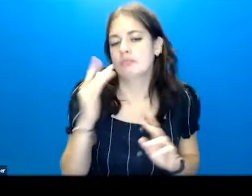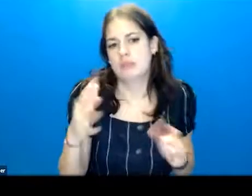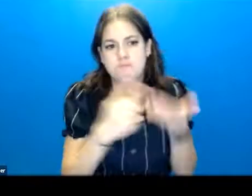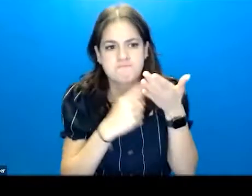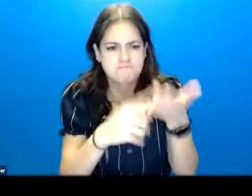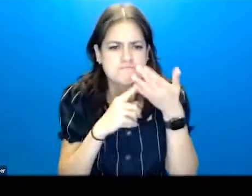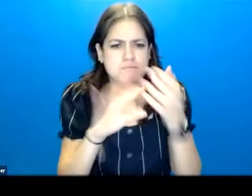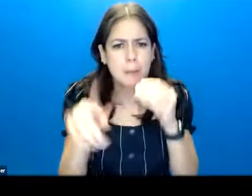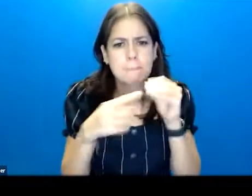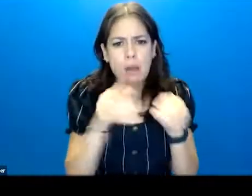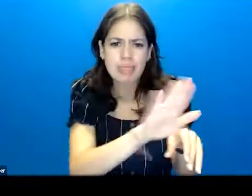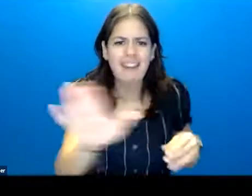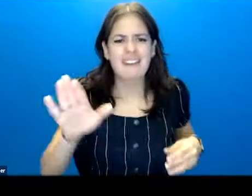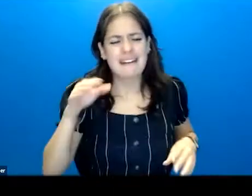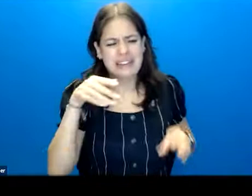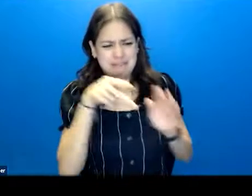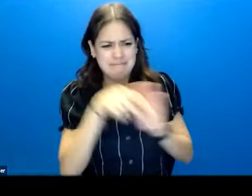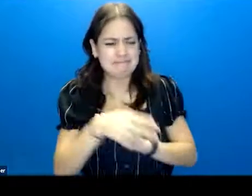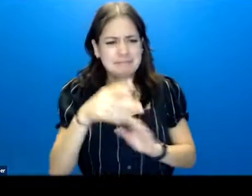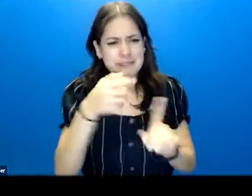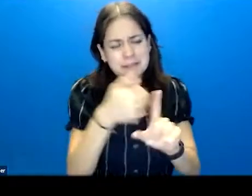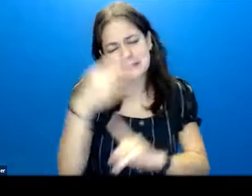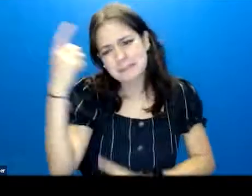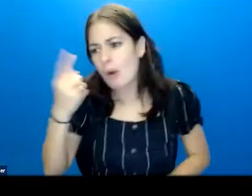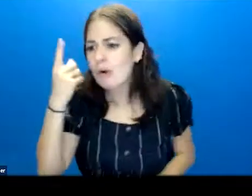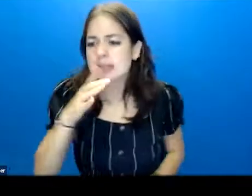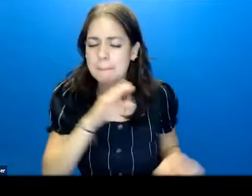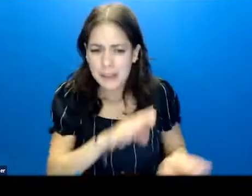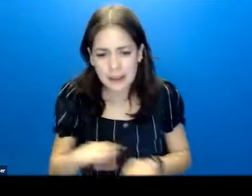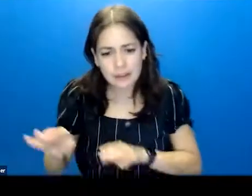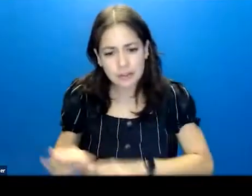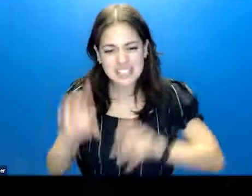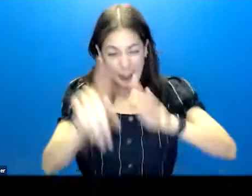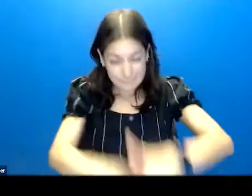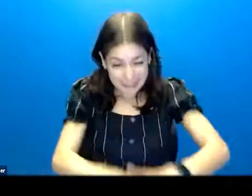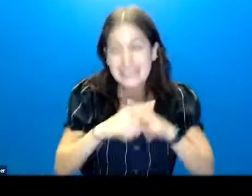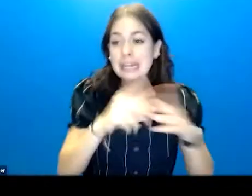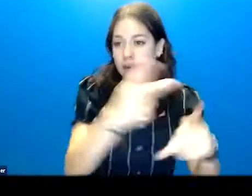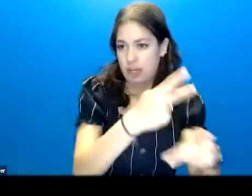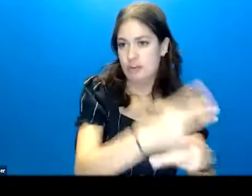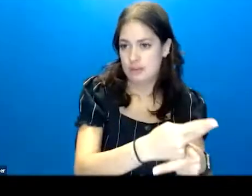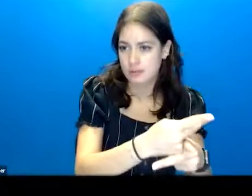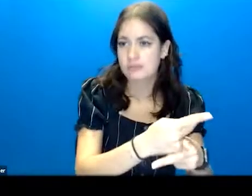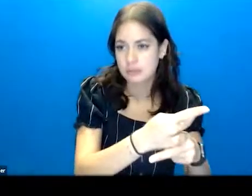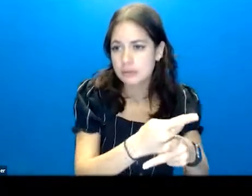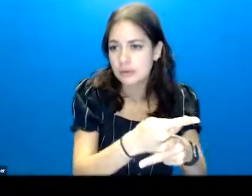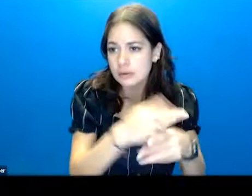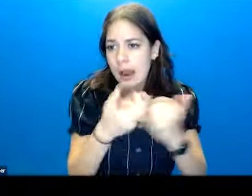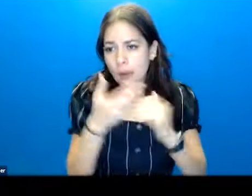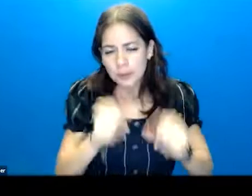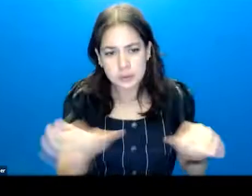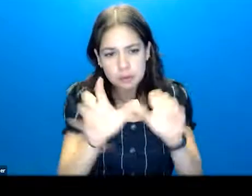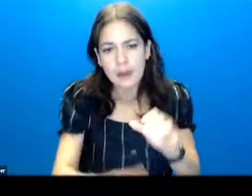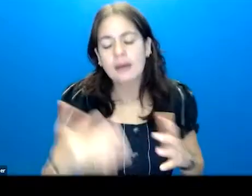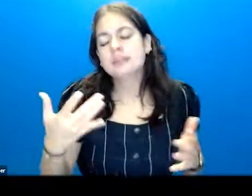talking about their suicidal thoughts and behaviors at the beginning of care in a way that is